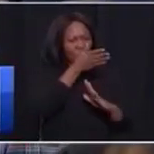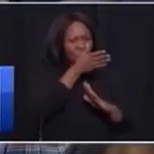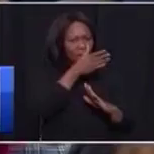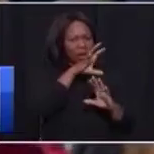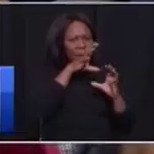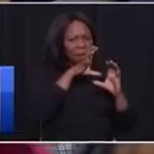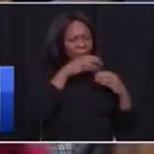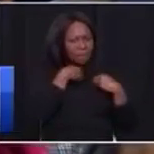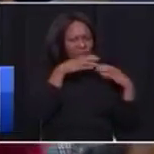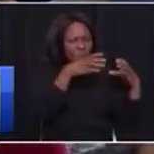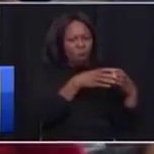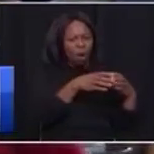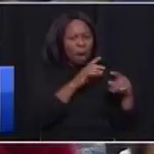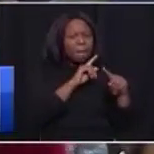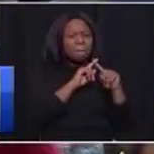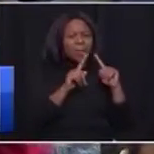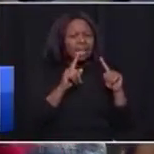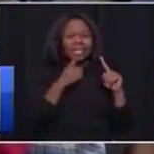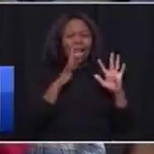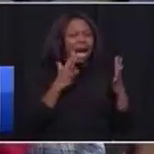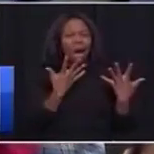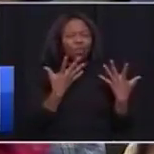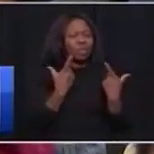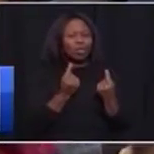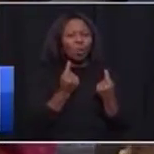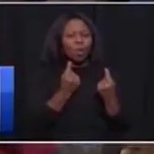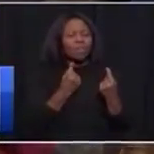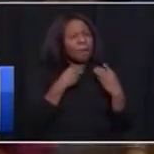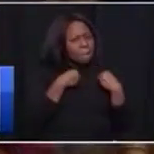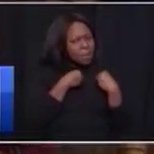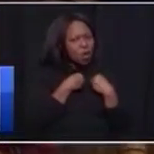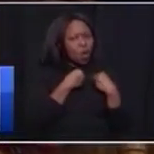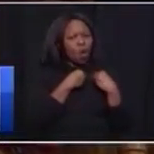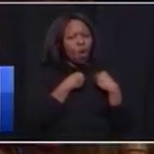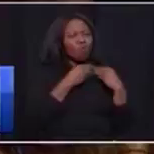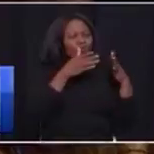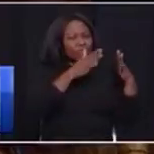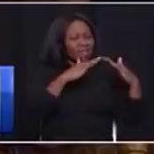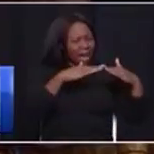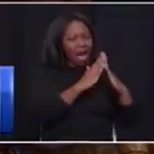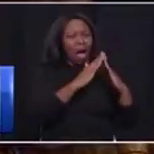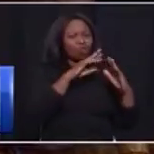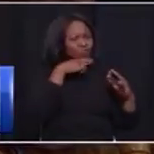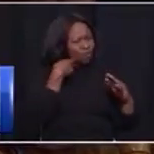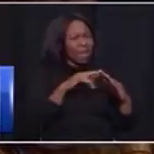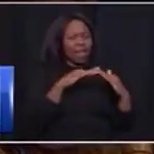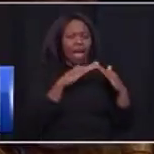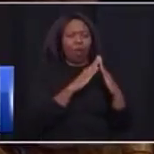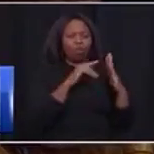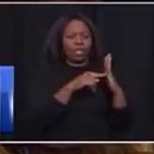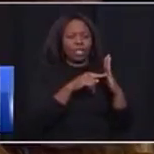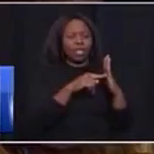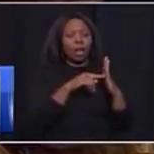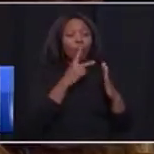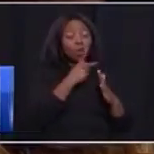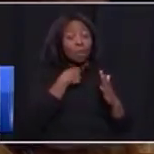is how do they prove that they are they really belong to royal houses and when I meet with them that's the